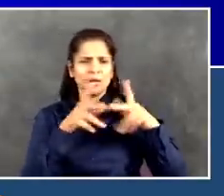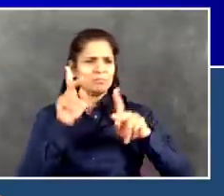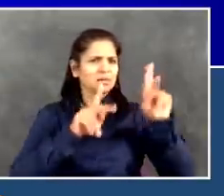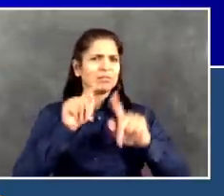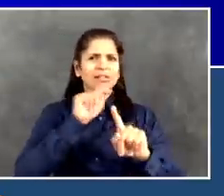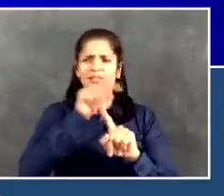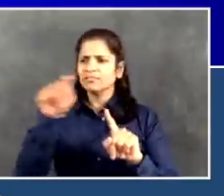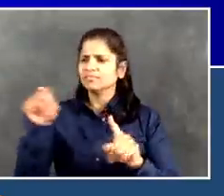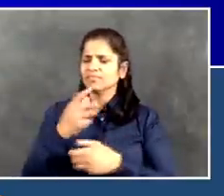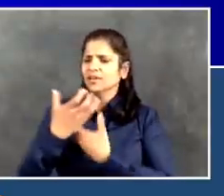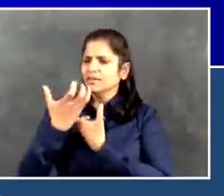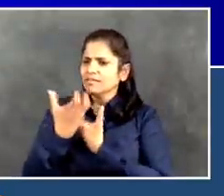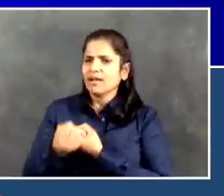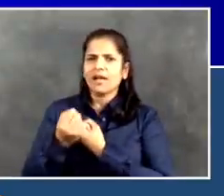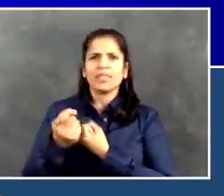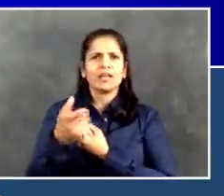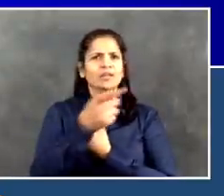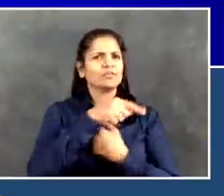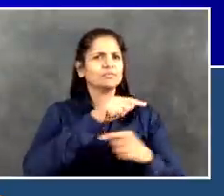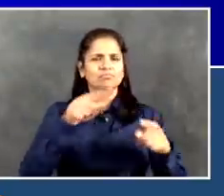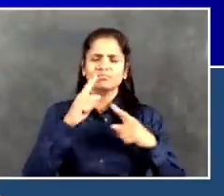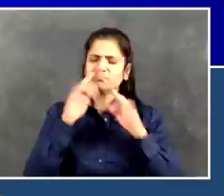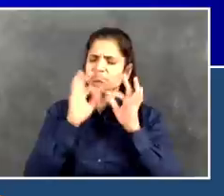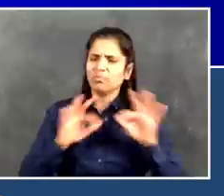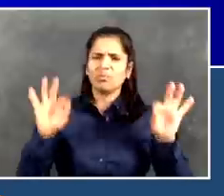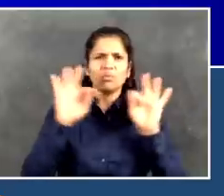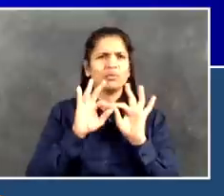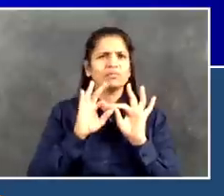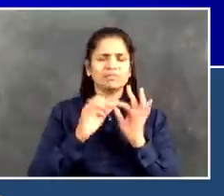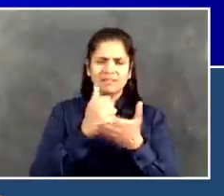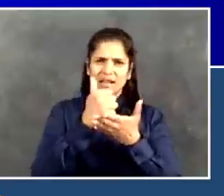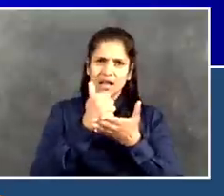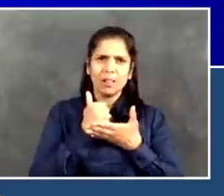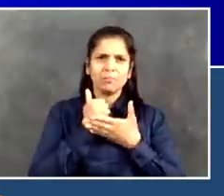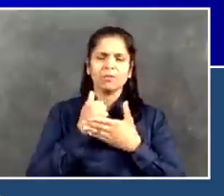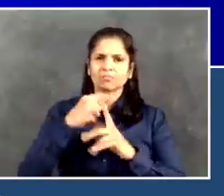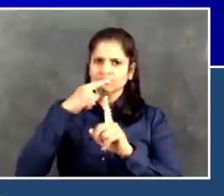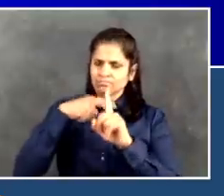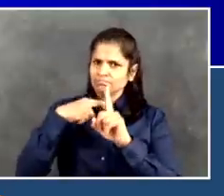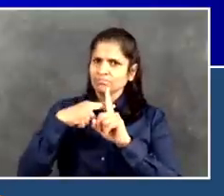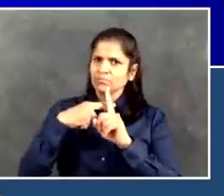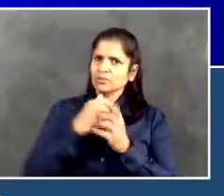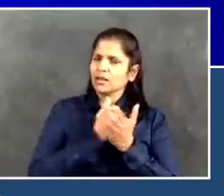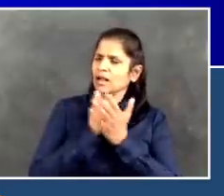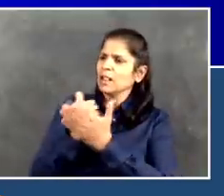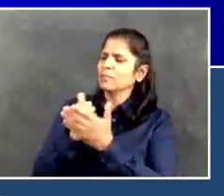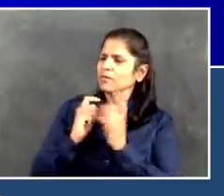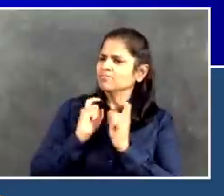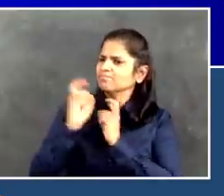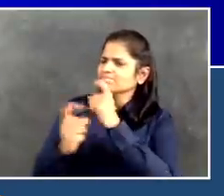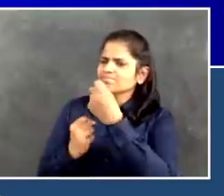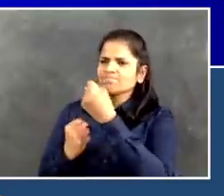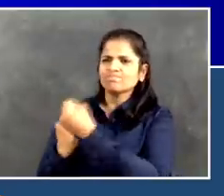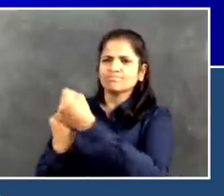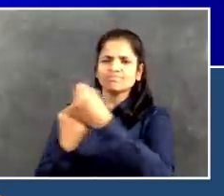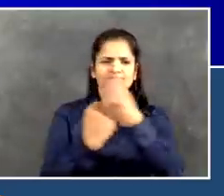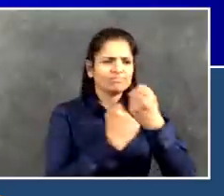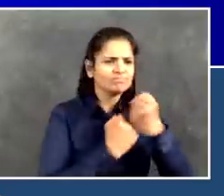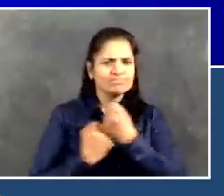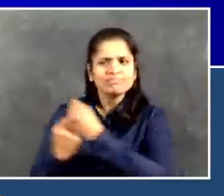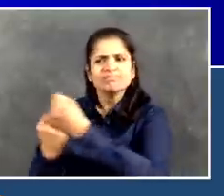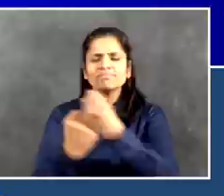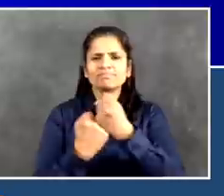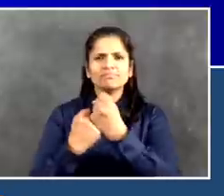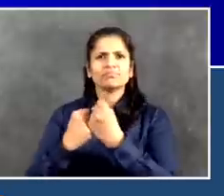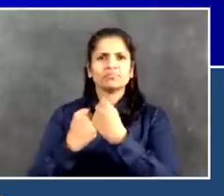and community, when it came to belief and charity and being there for each other. And now we find